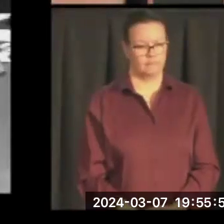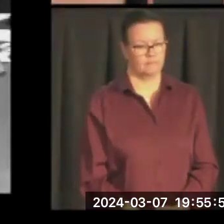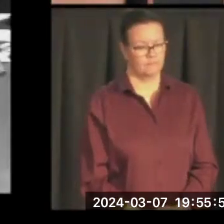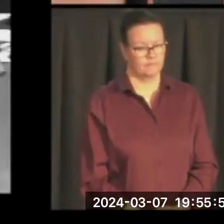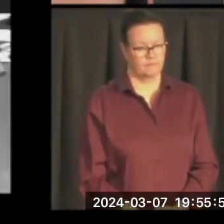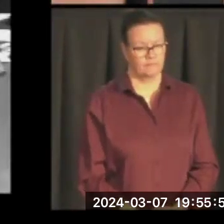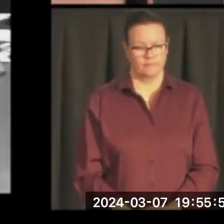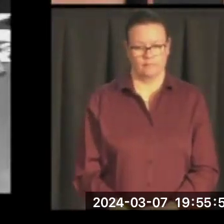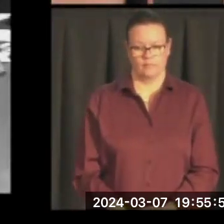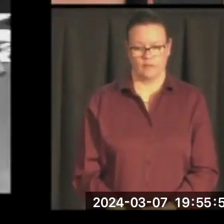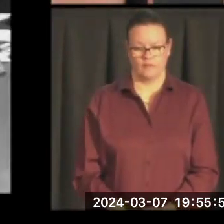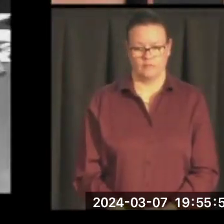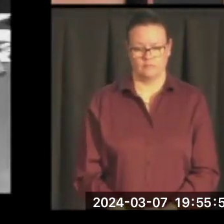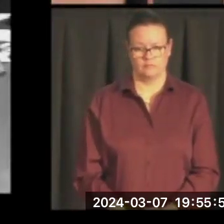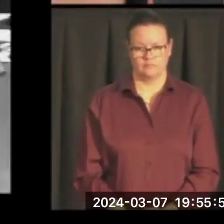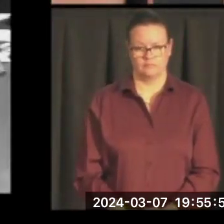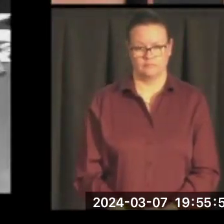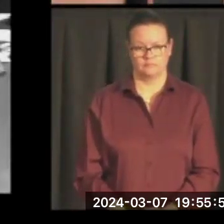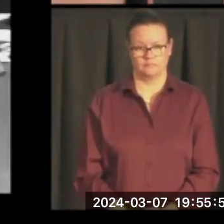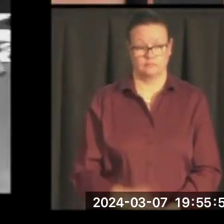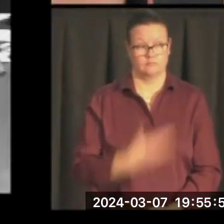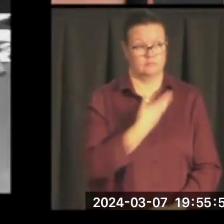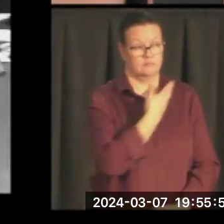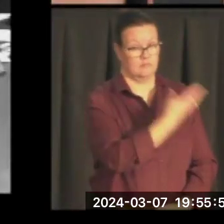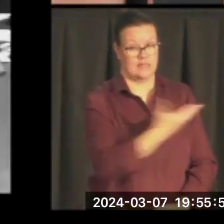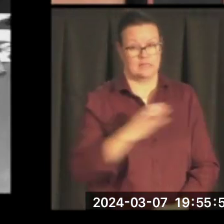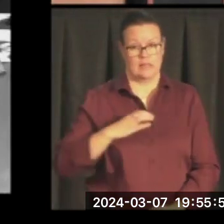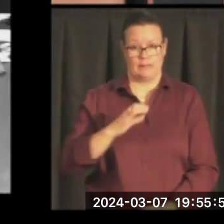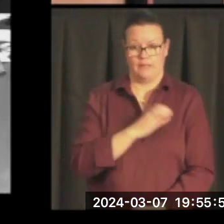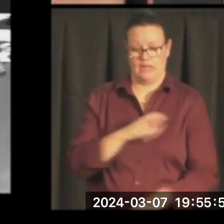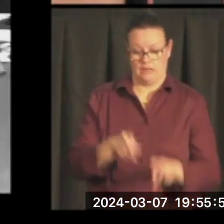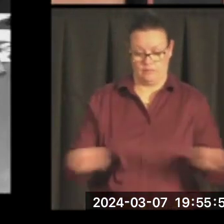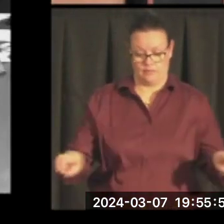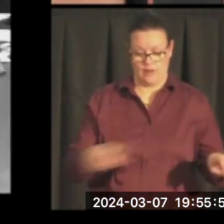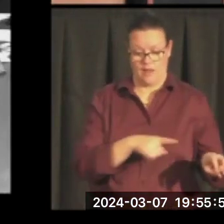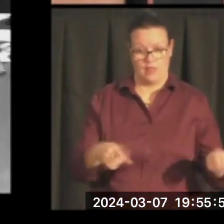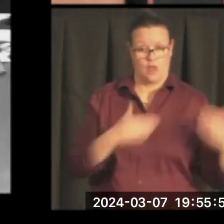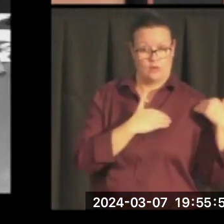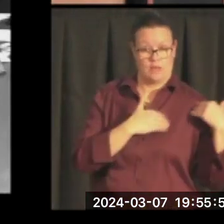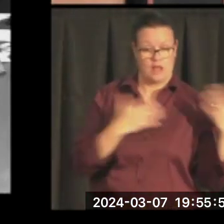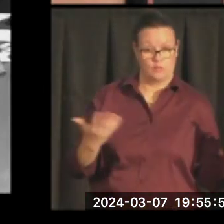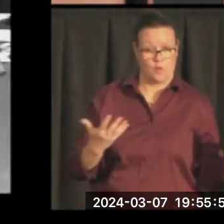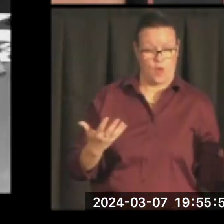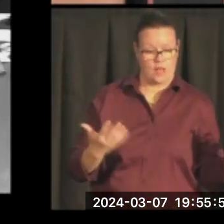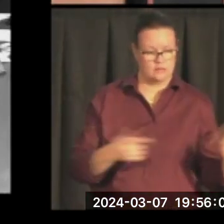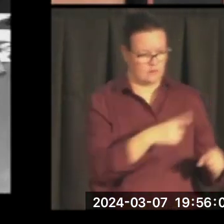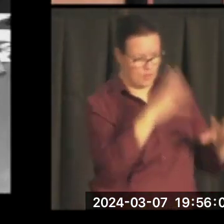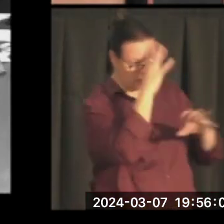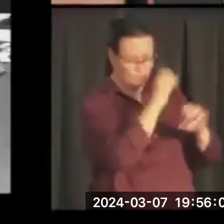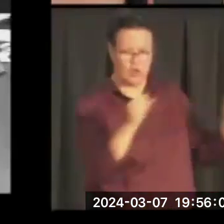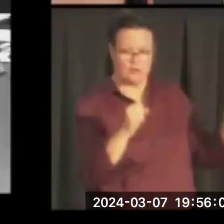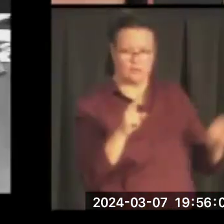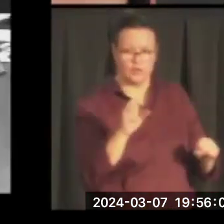Here's a committee that is charged with investigating the alleged wrongdoings of a President of the United